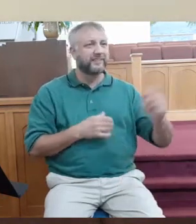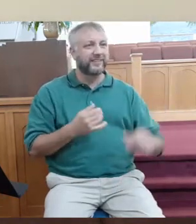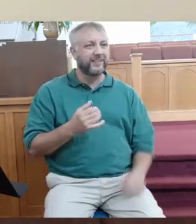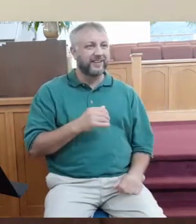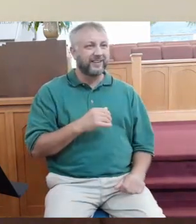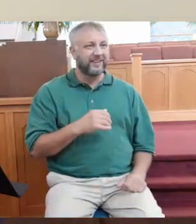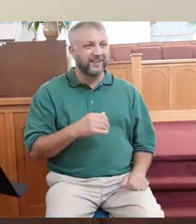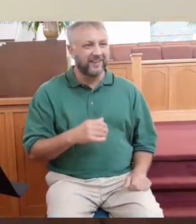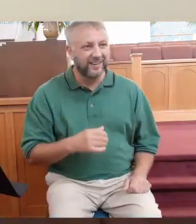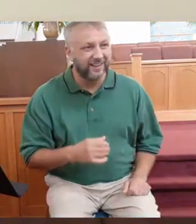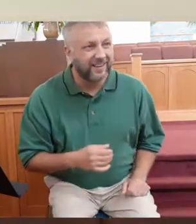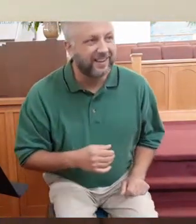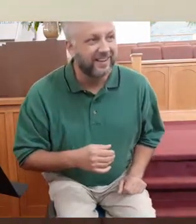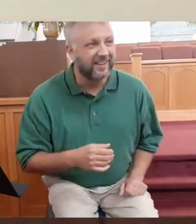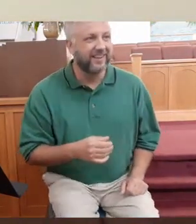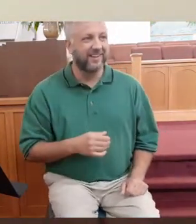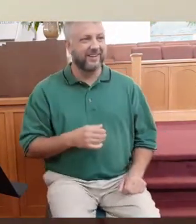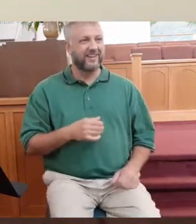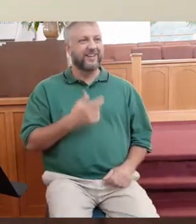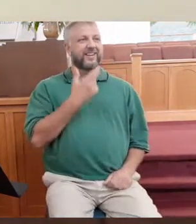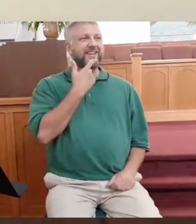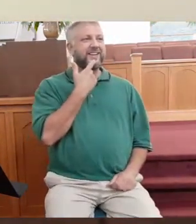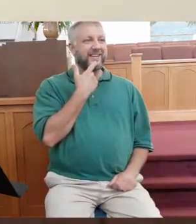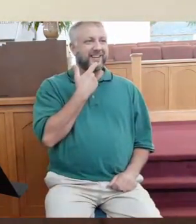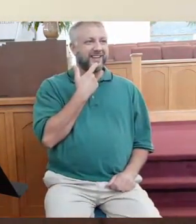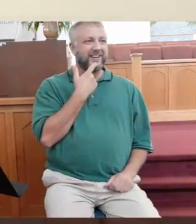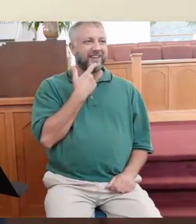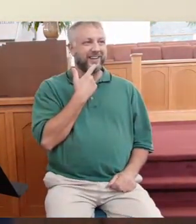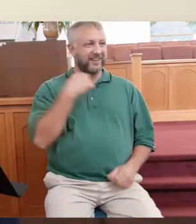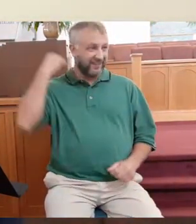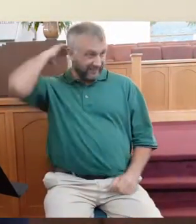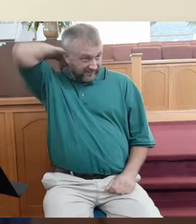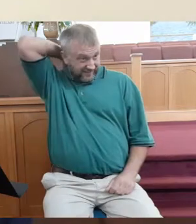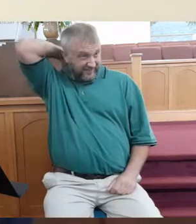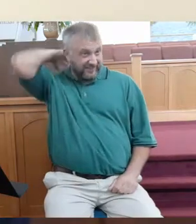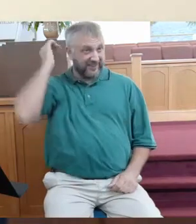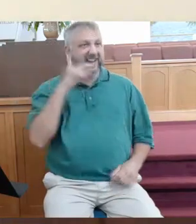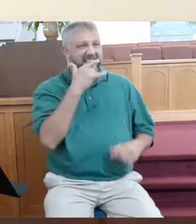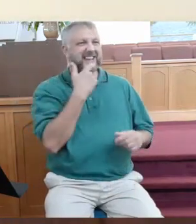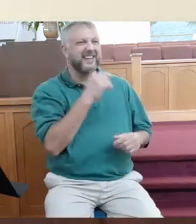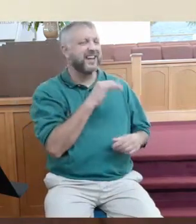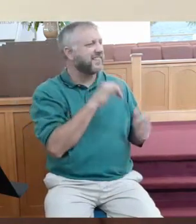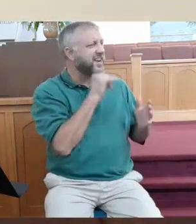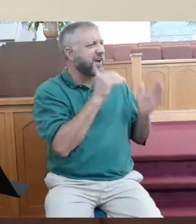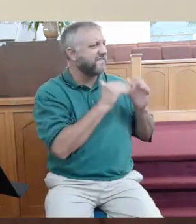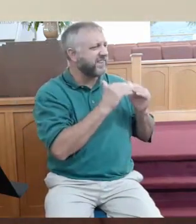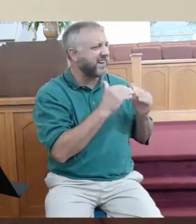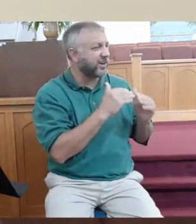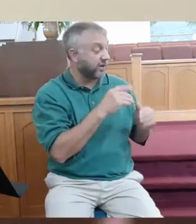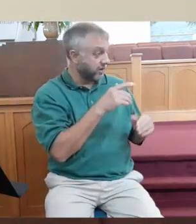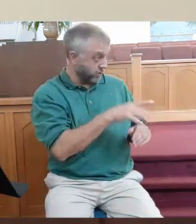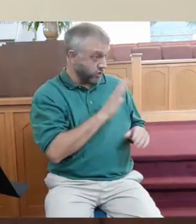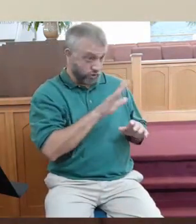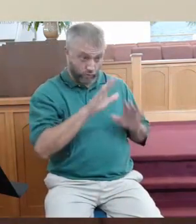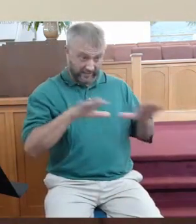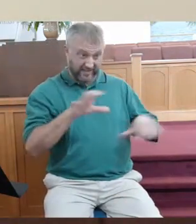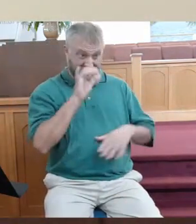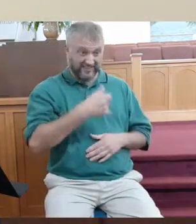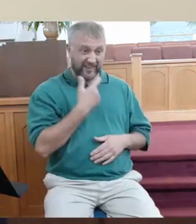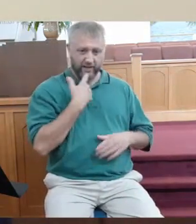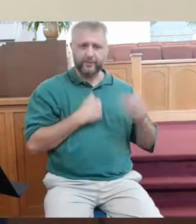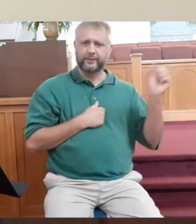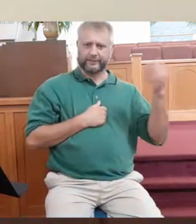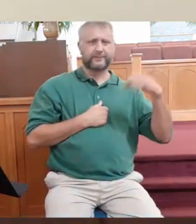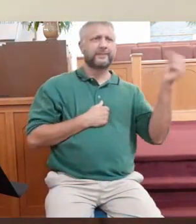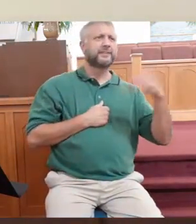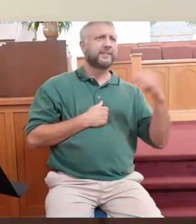kids in your house, you've probably heard it many times, this is not fair. How many times have we all been witness to or